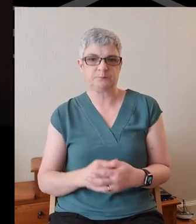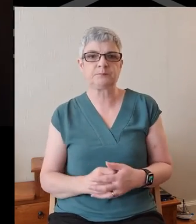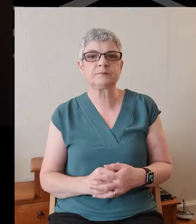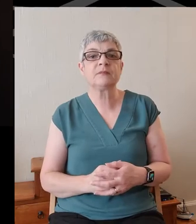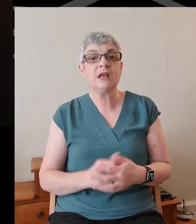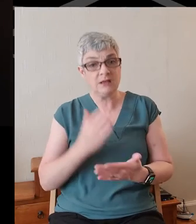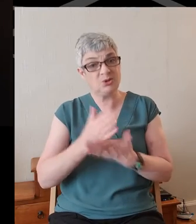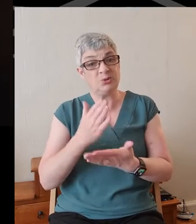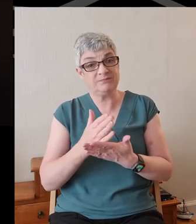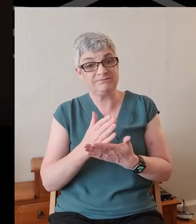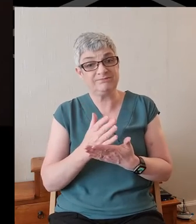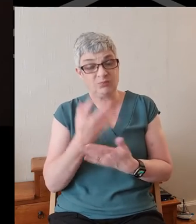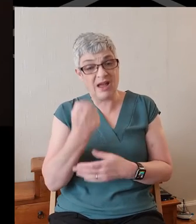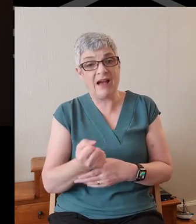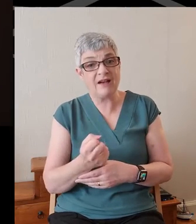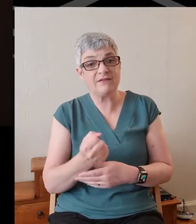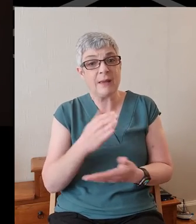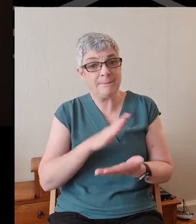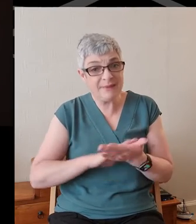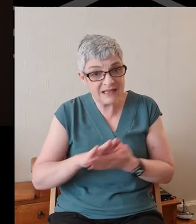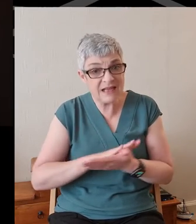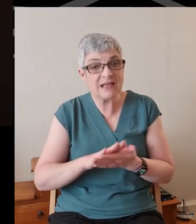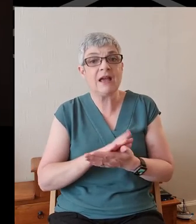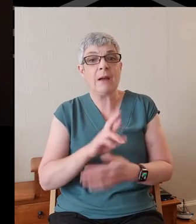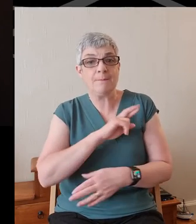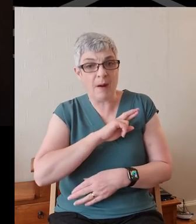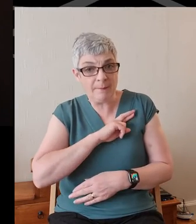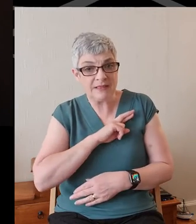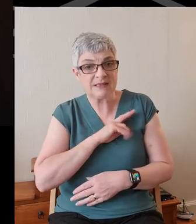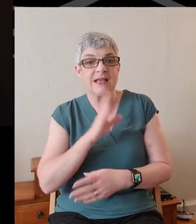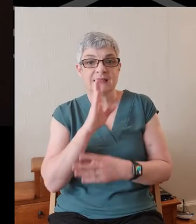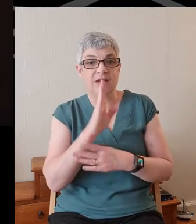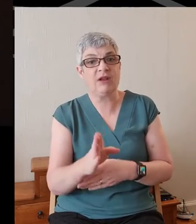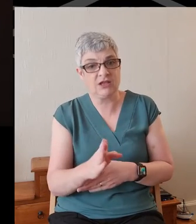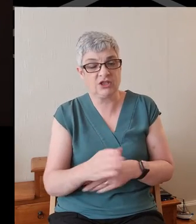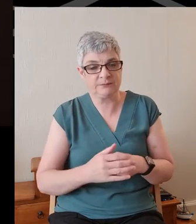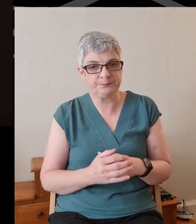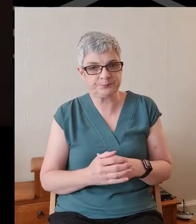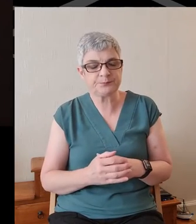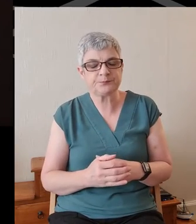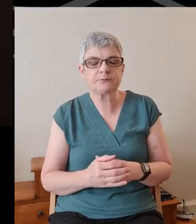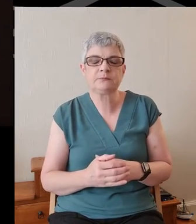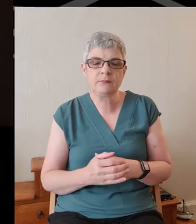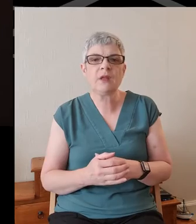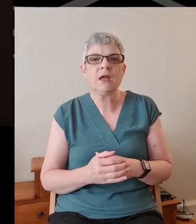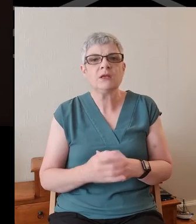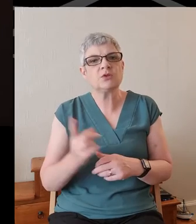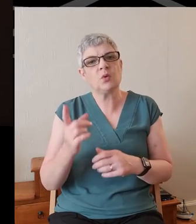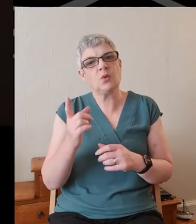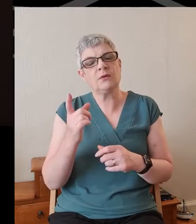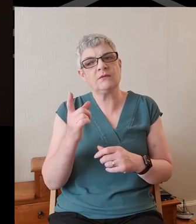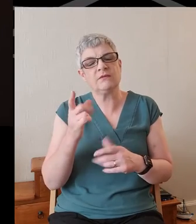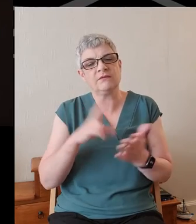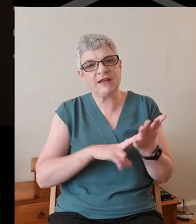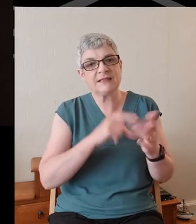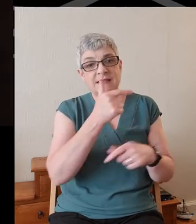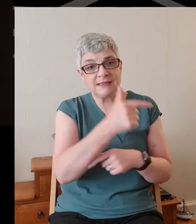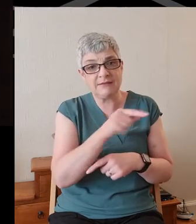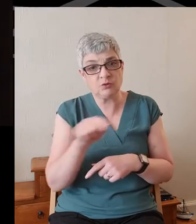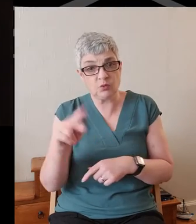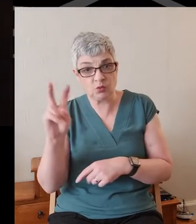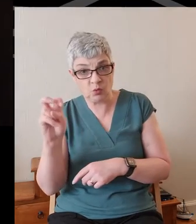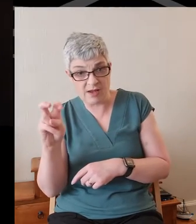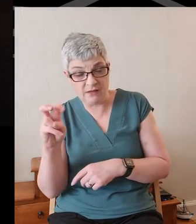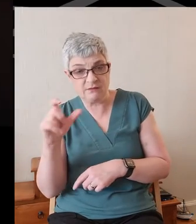And so there is meaning, so there is purpose, so there is direction. And so he urges verses 7 to 12 of